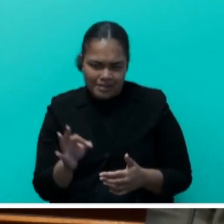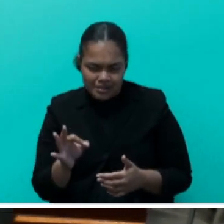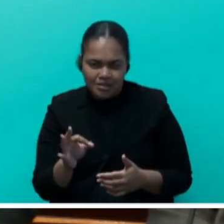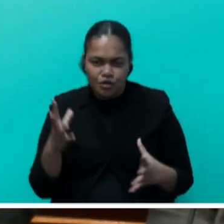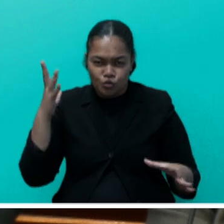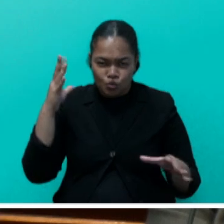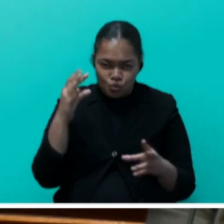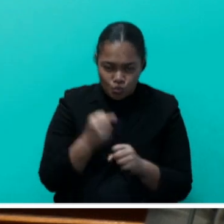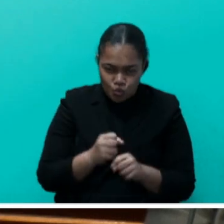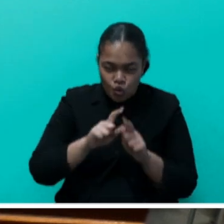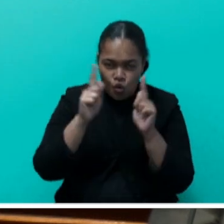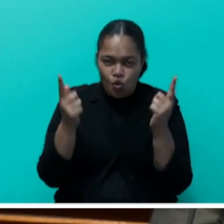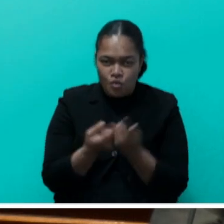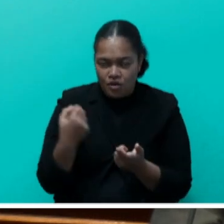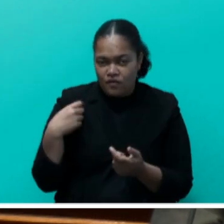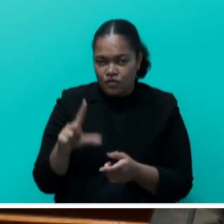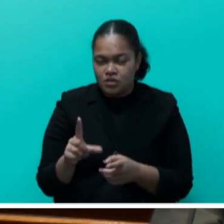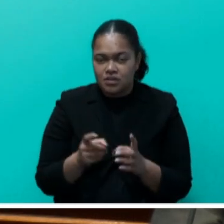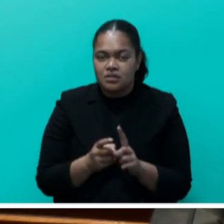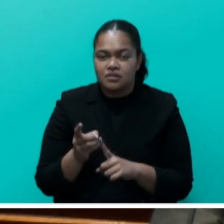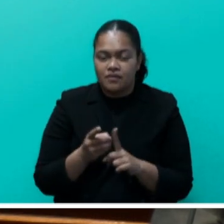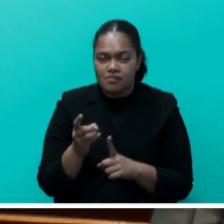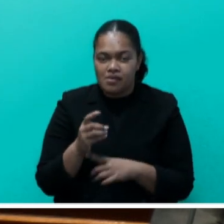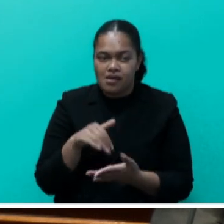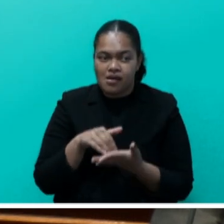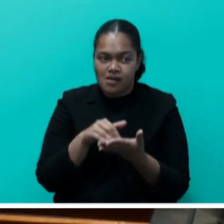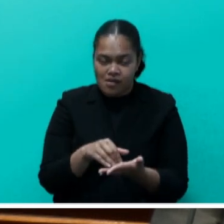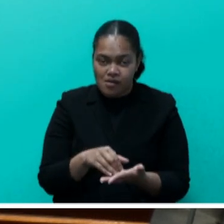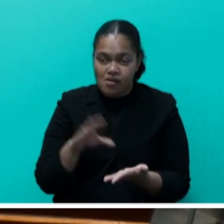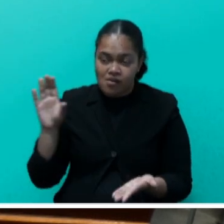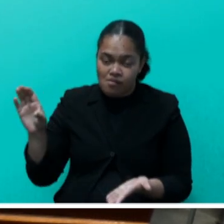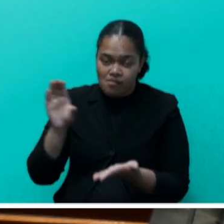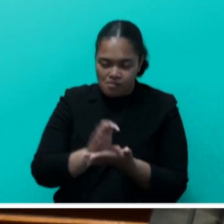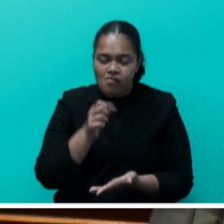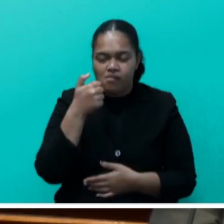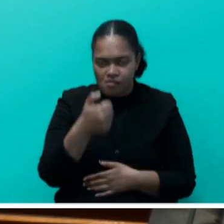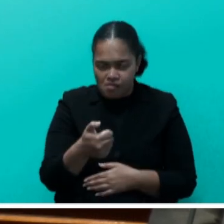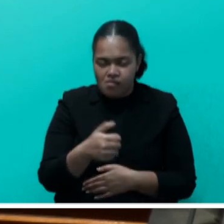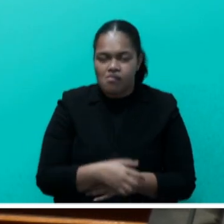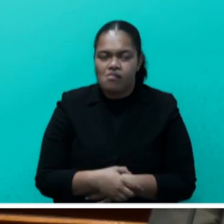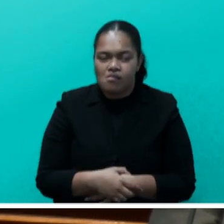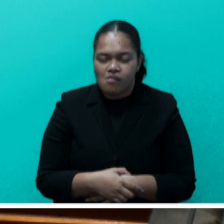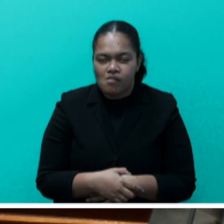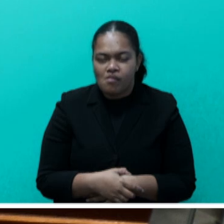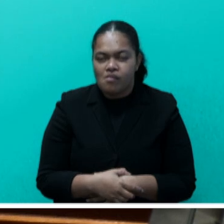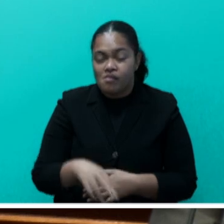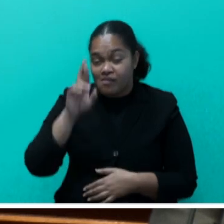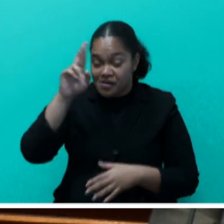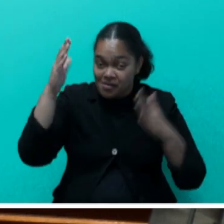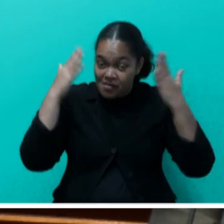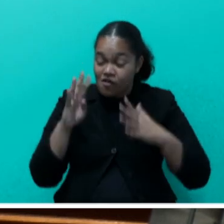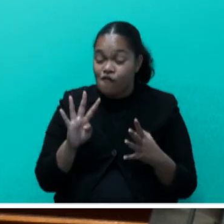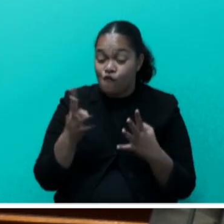total global official development assistance, so ODA was allocated to SEEDS. Mr. Speaker, sir, the Ford